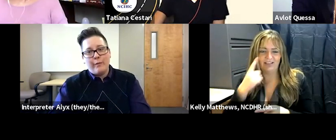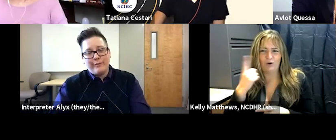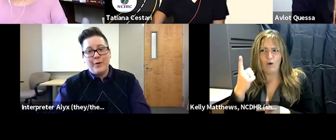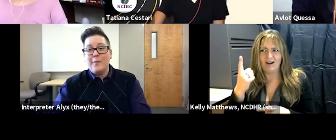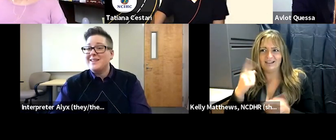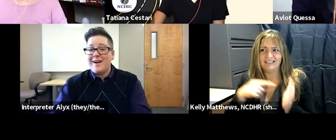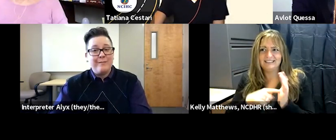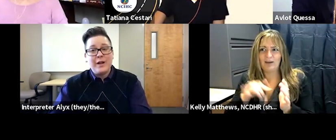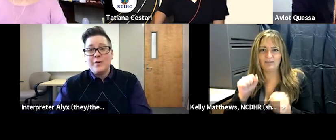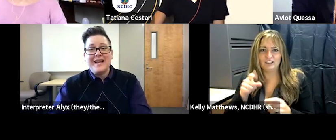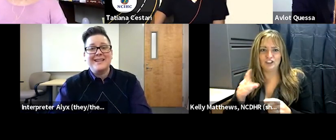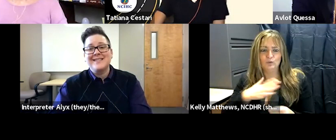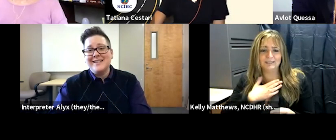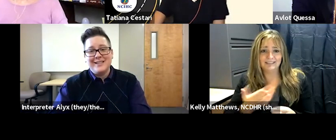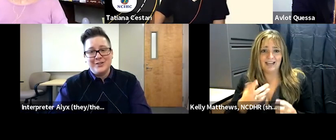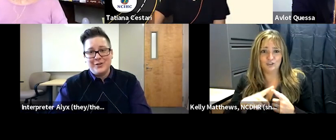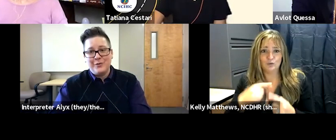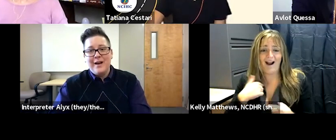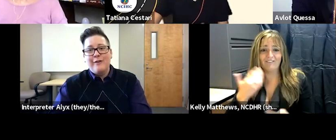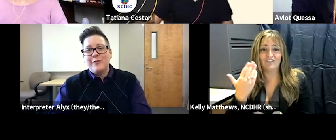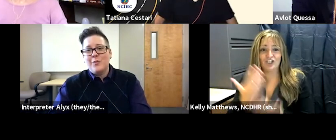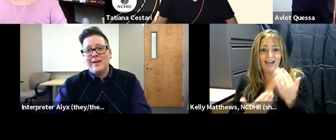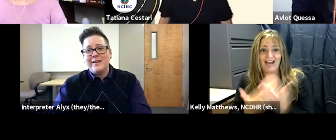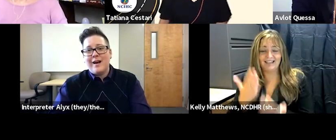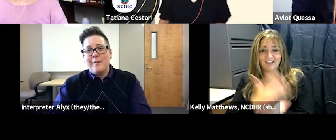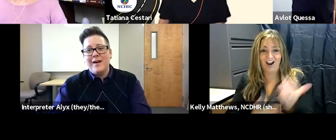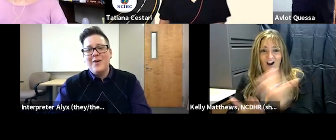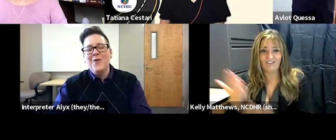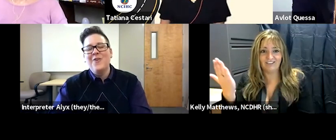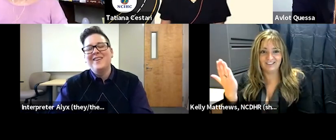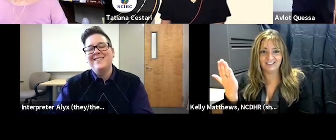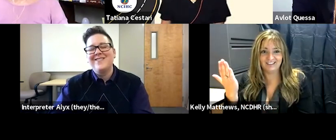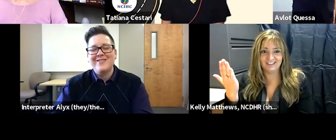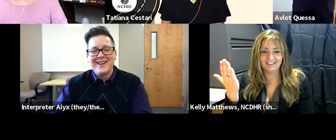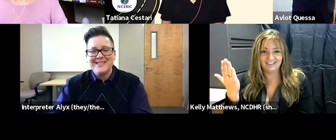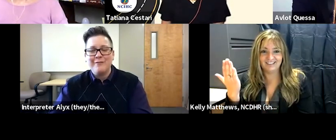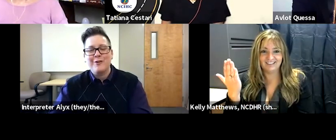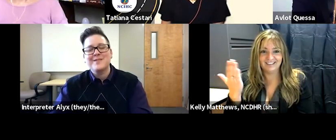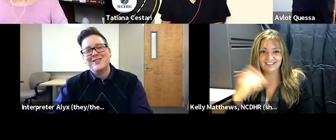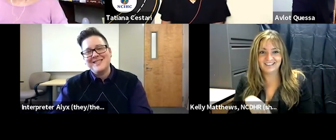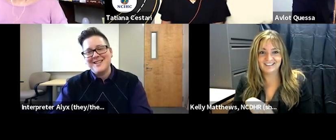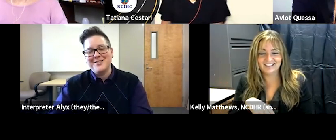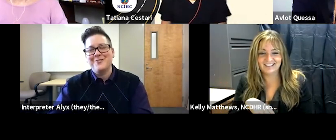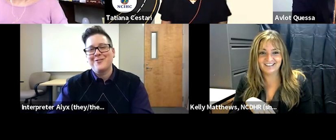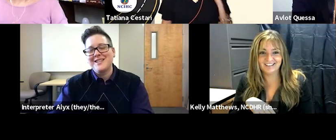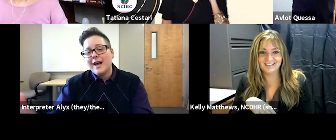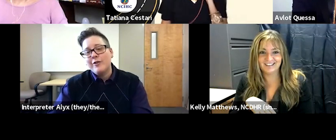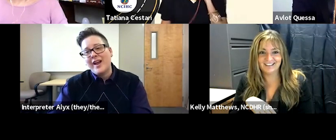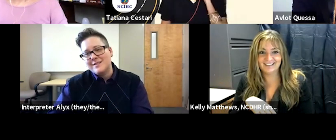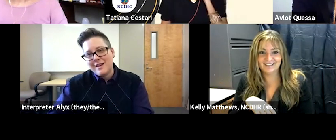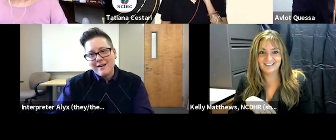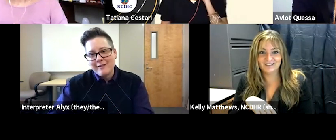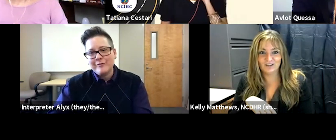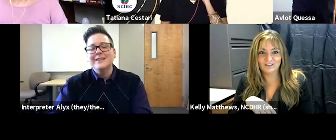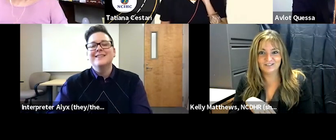are having to go through and we tell them like what they consented to for one um one of our consent forms actually says you agreed to